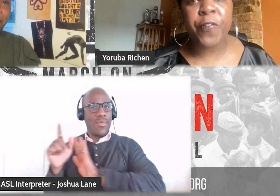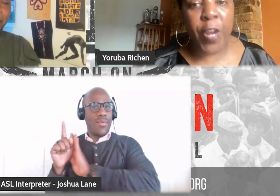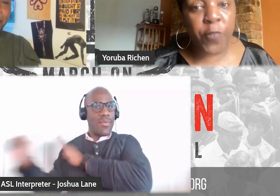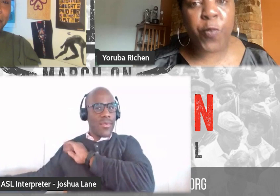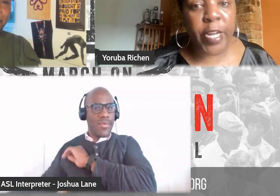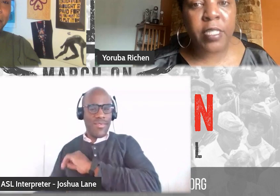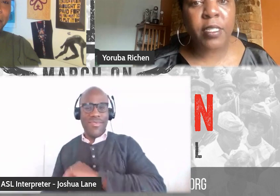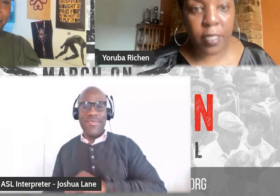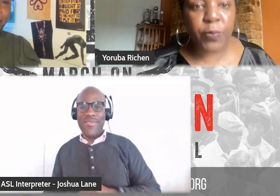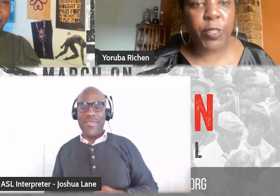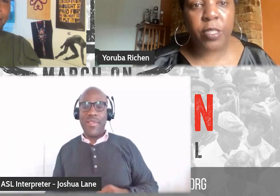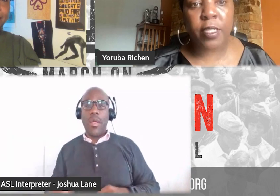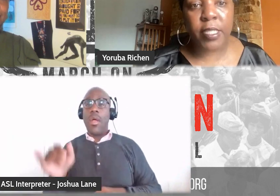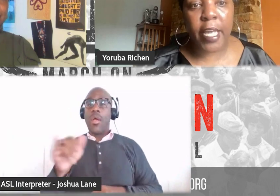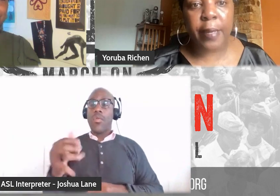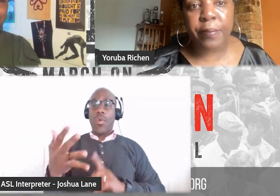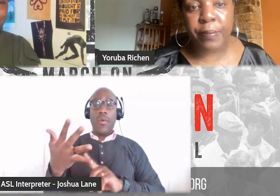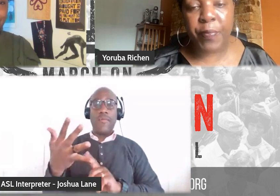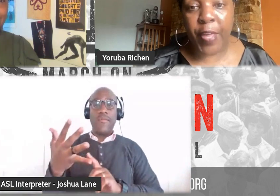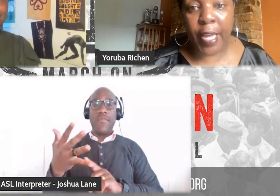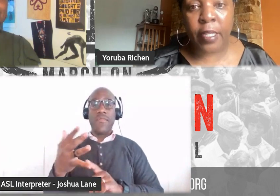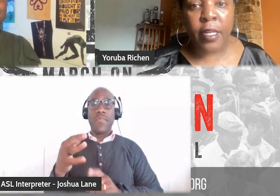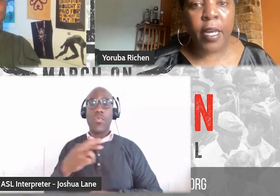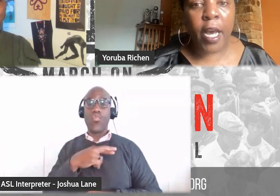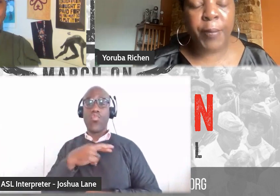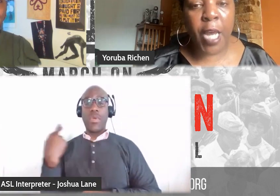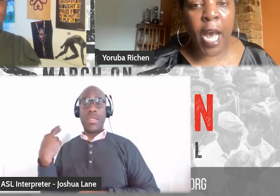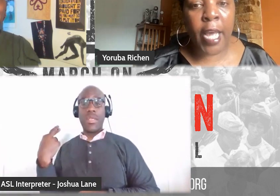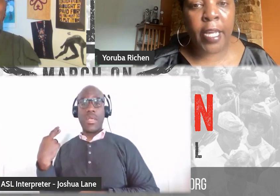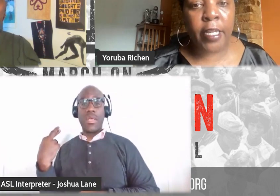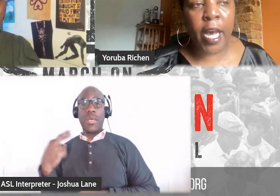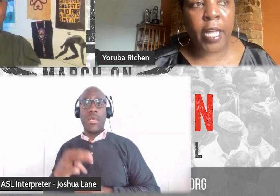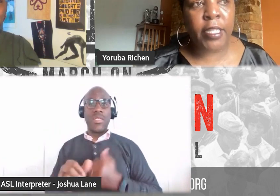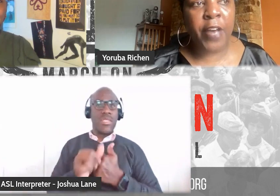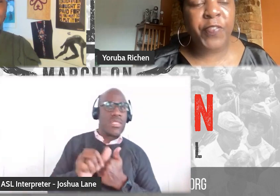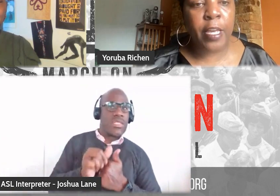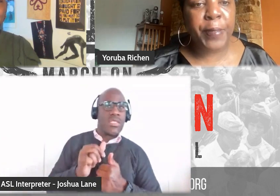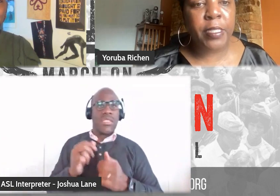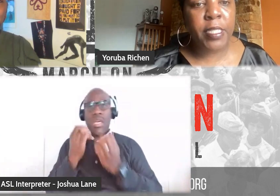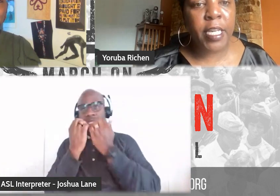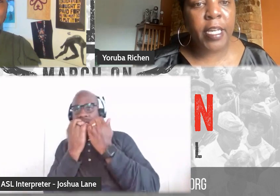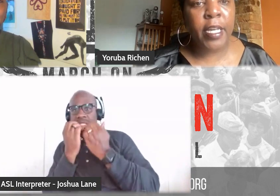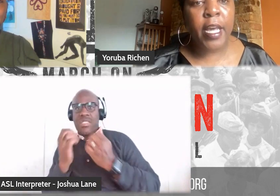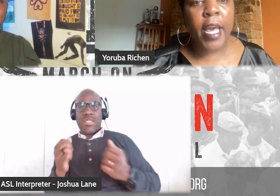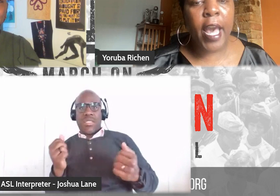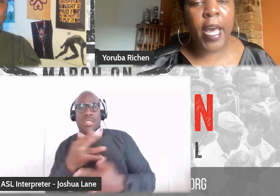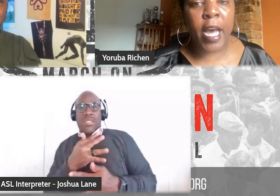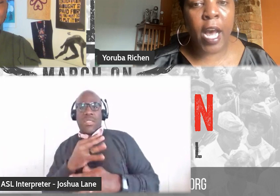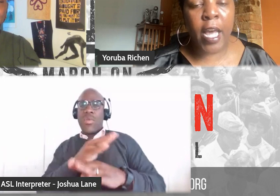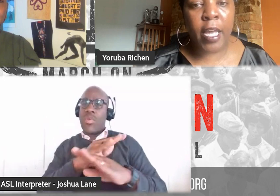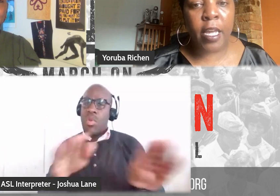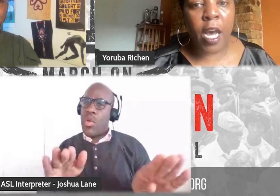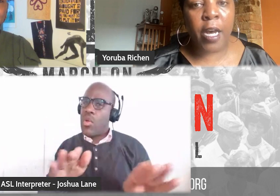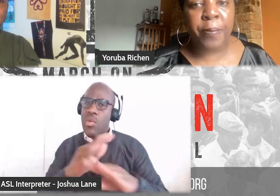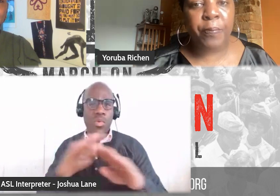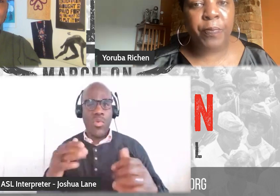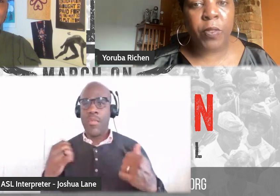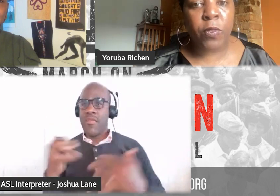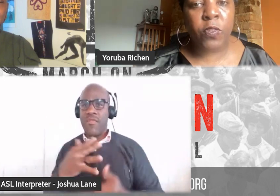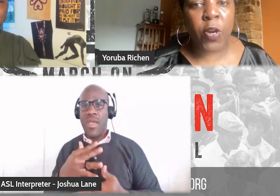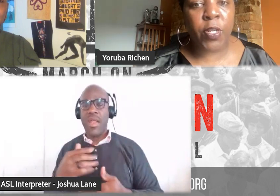Don't be afraid of risks, which is the same thing. I mean, I left ABC, and I